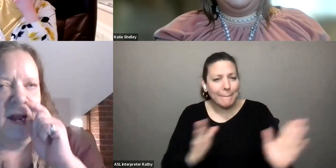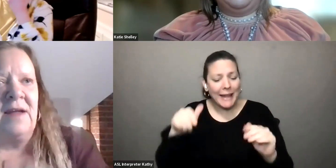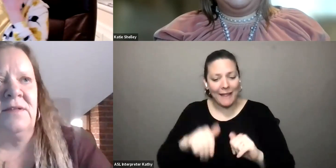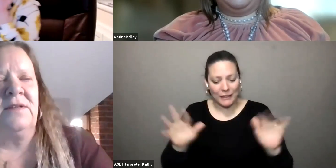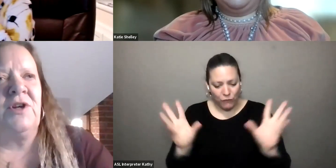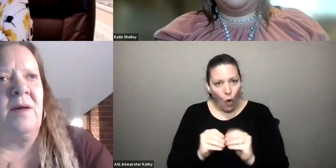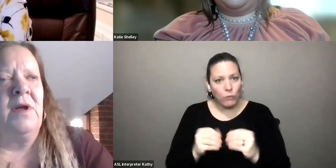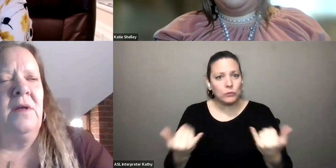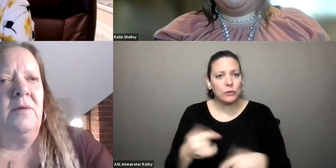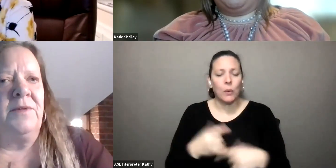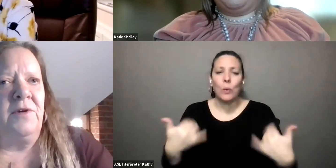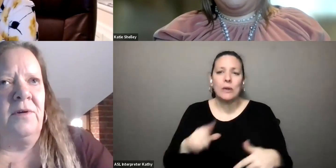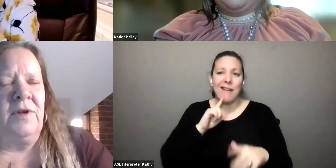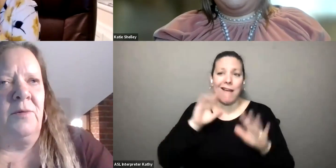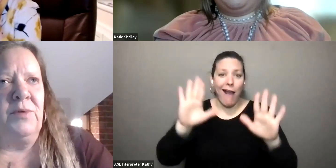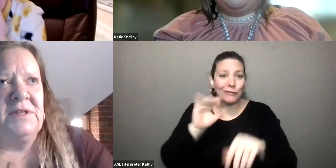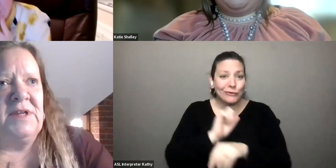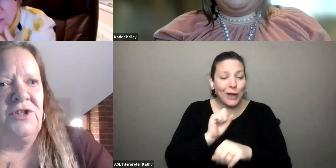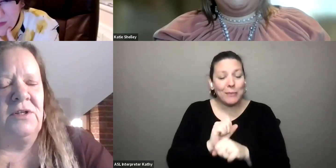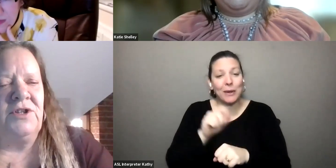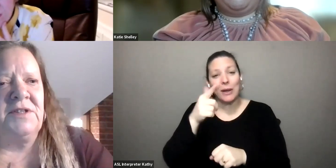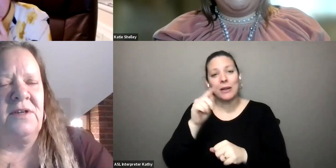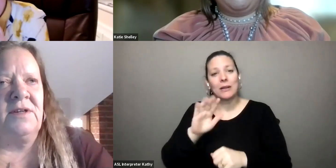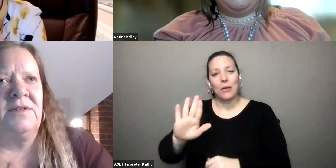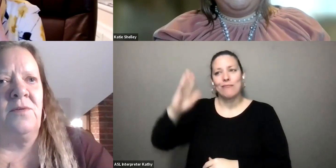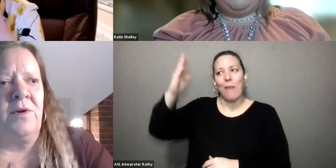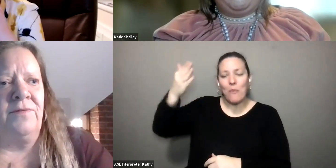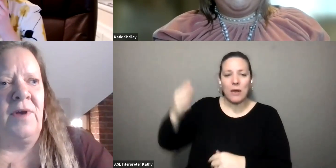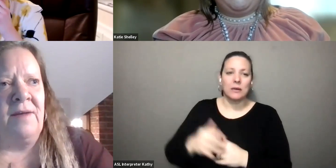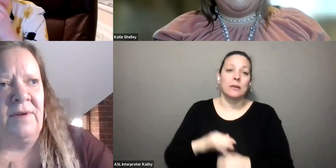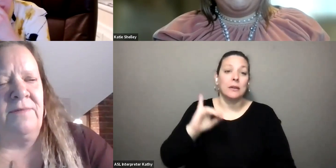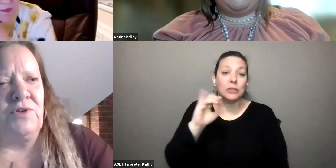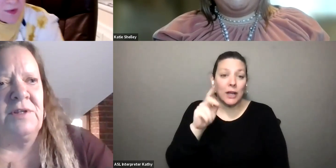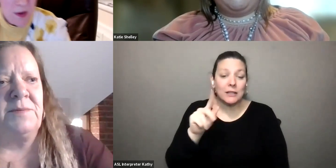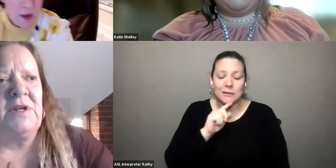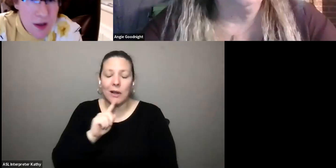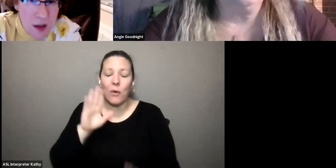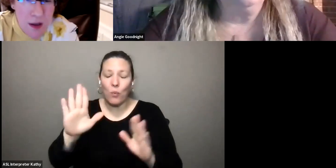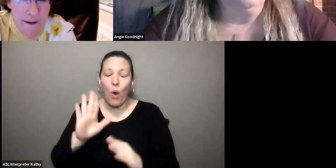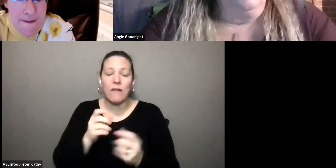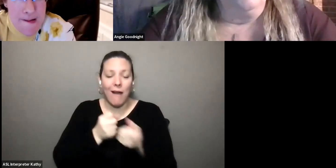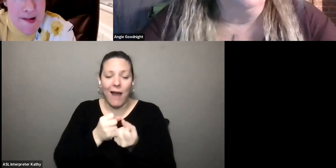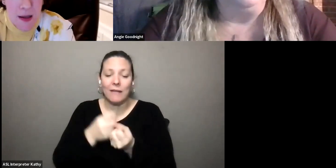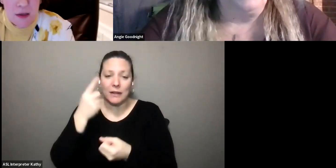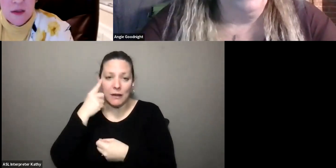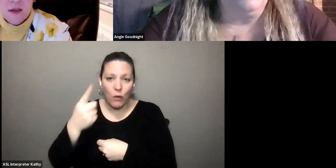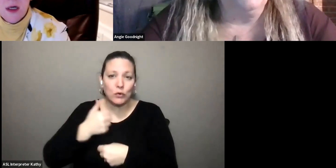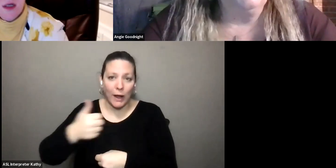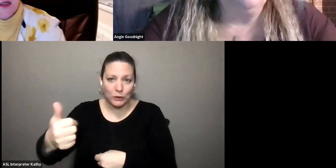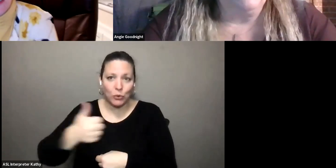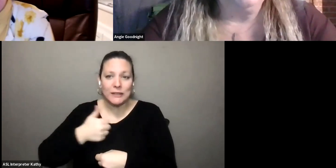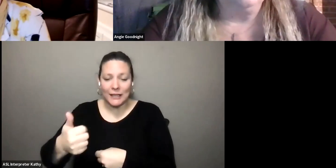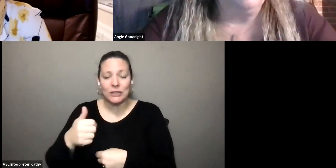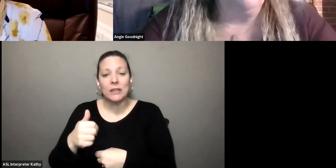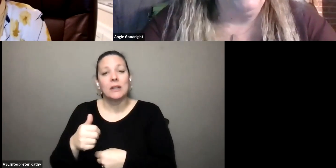you did an excellent job with your you know presentation jessica is a wonderful advocate for transportation um and